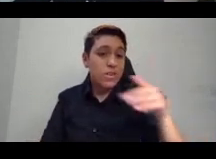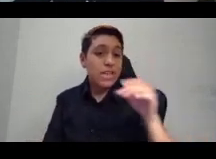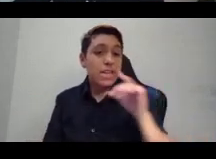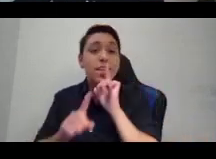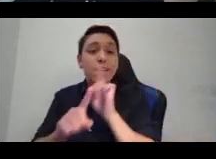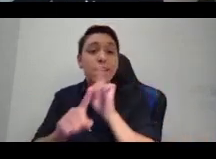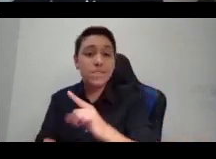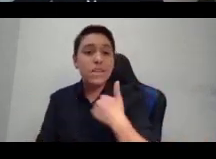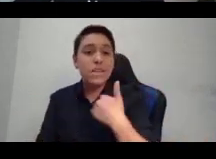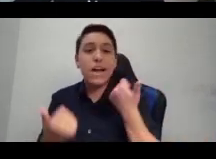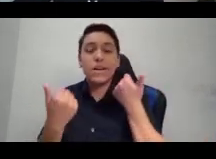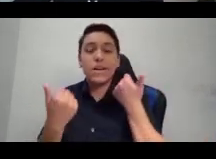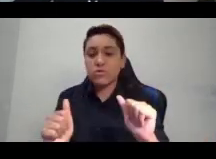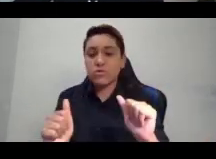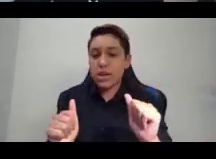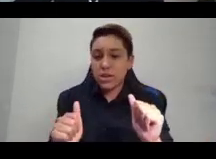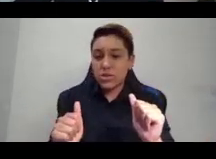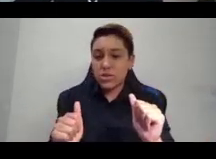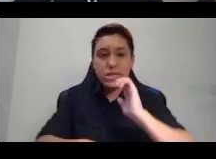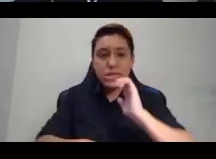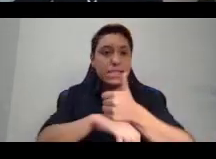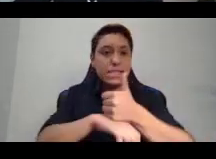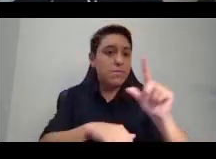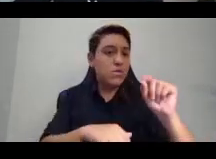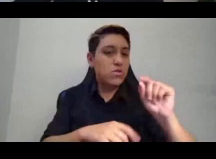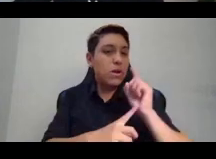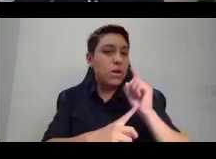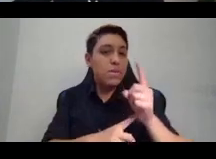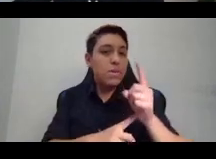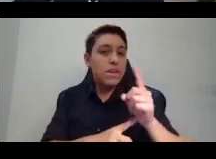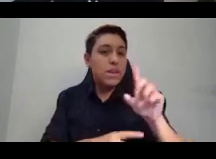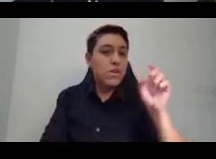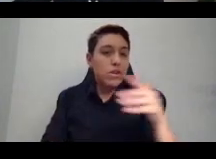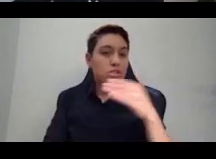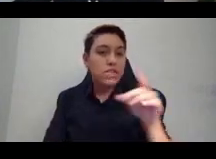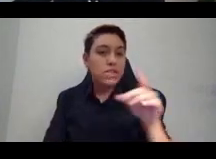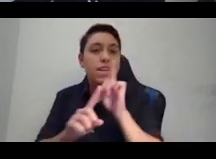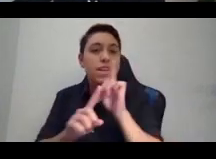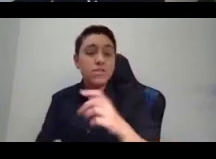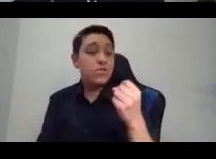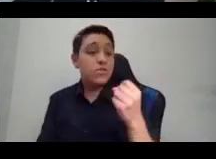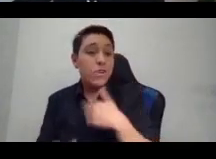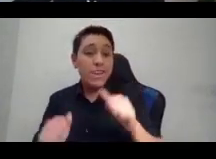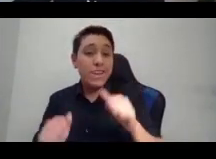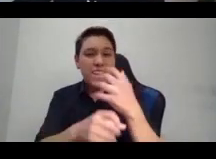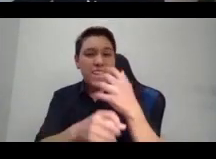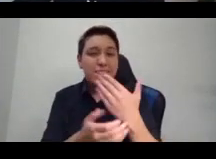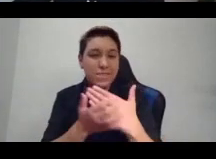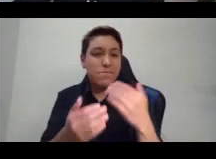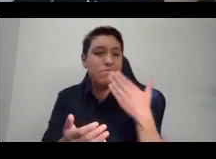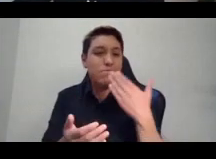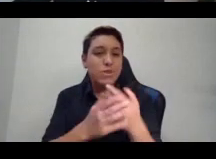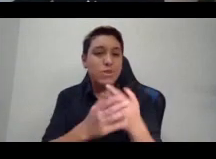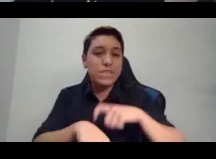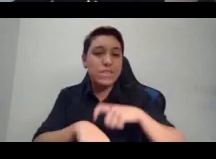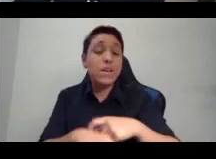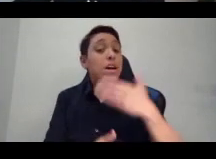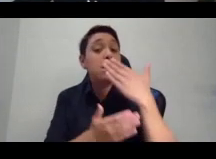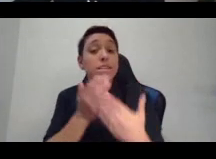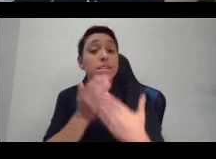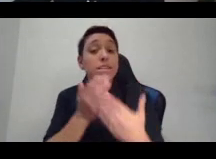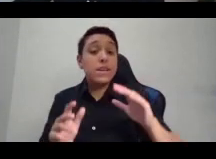a 20-minute Q&A here so we can get some good time. People who refused to be